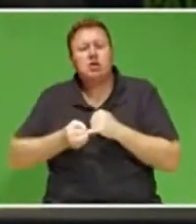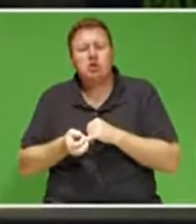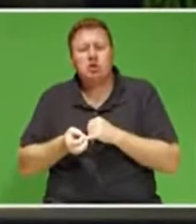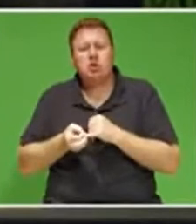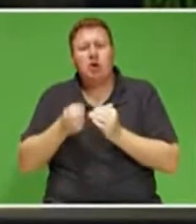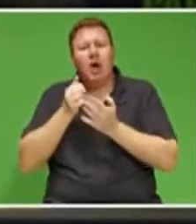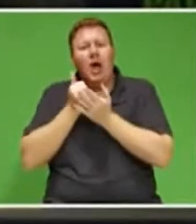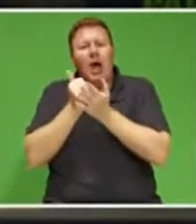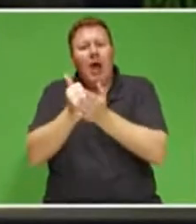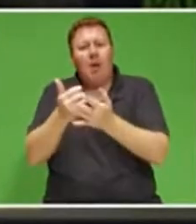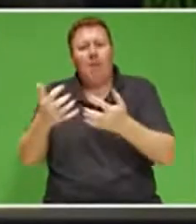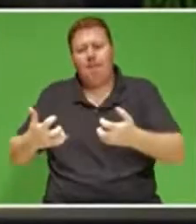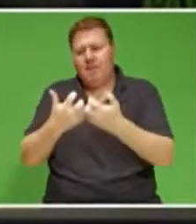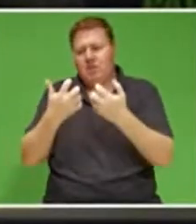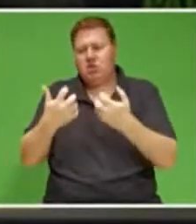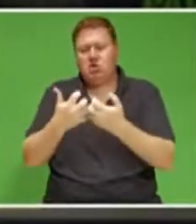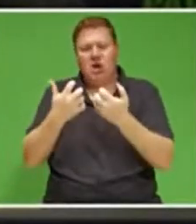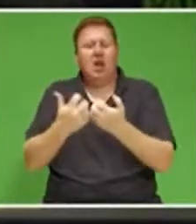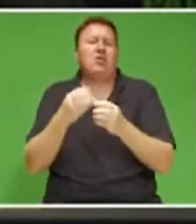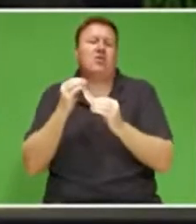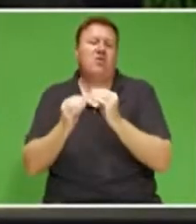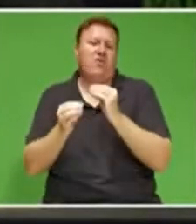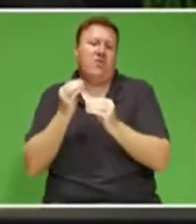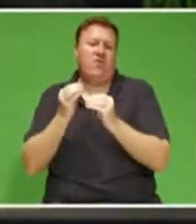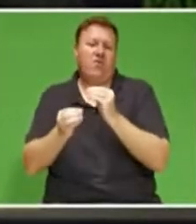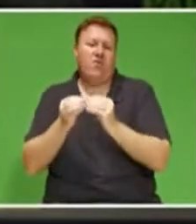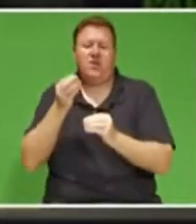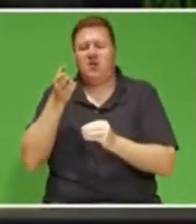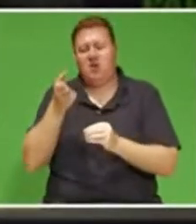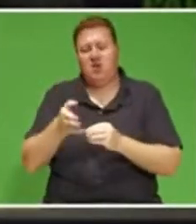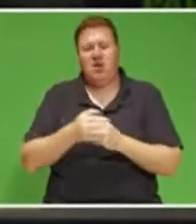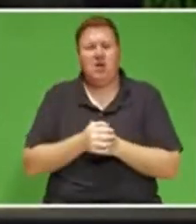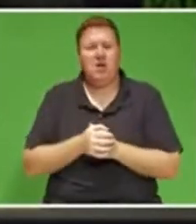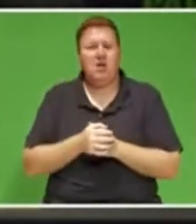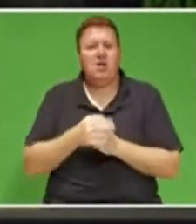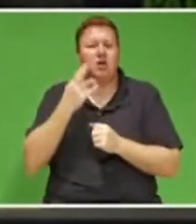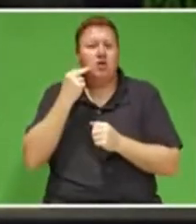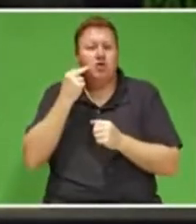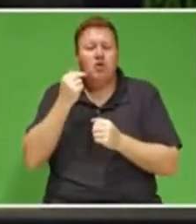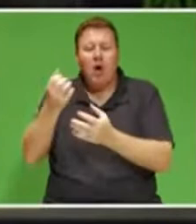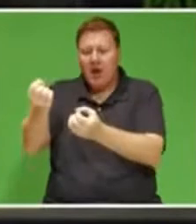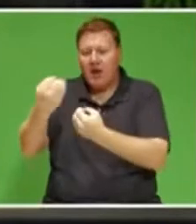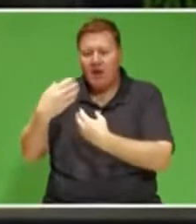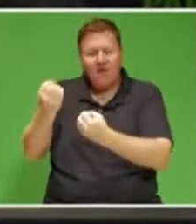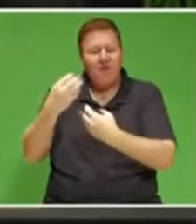and that are determined to work together with all of us to find solutions.